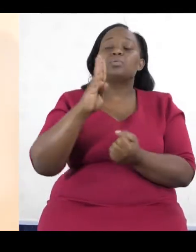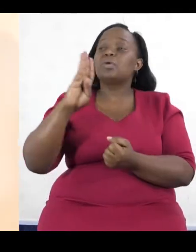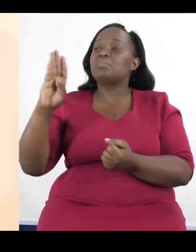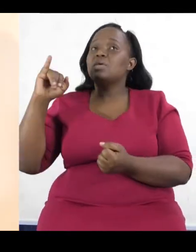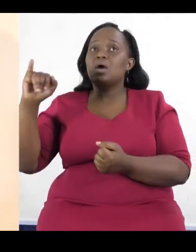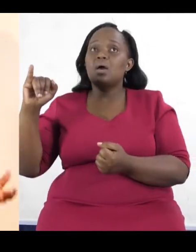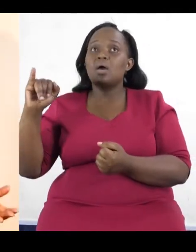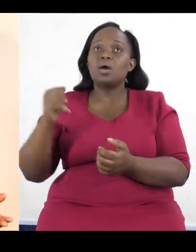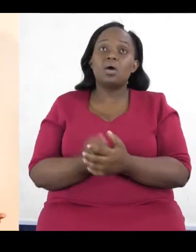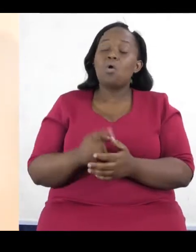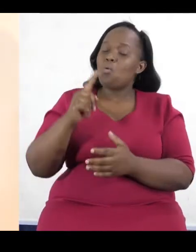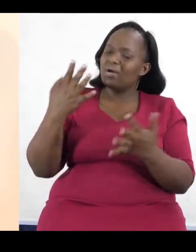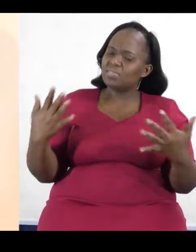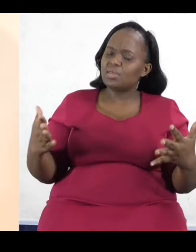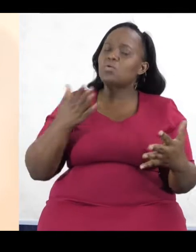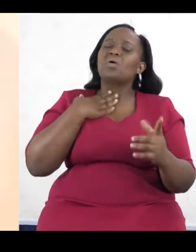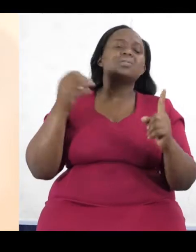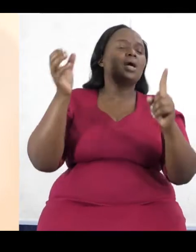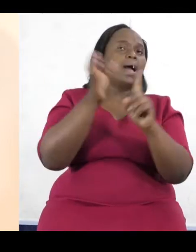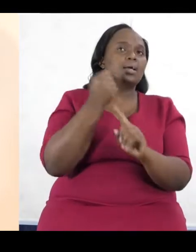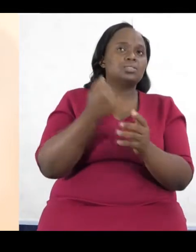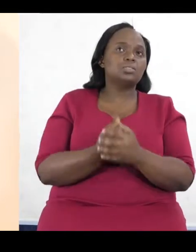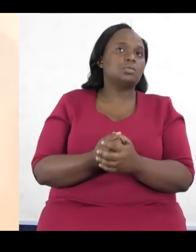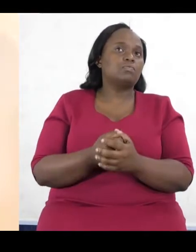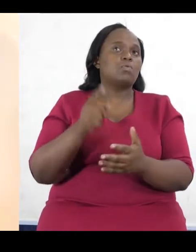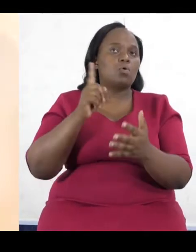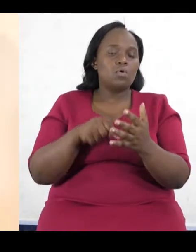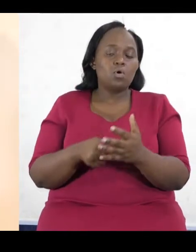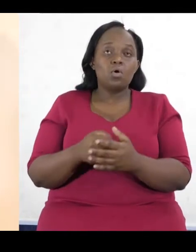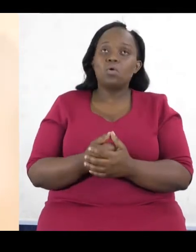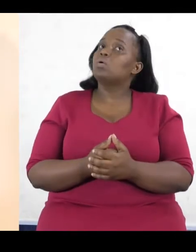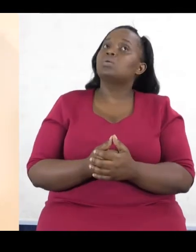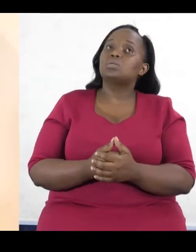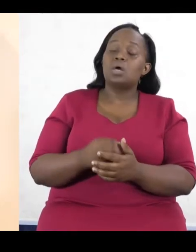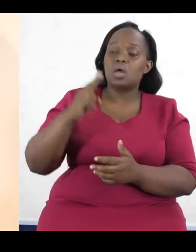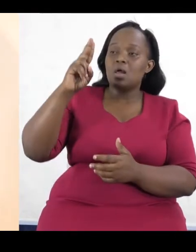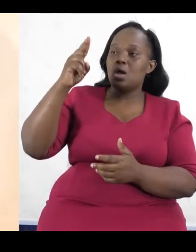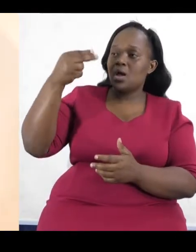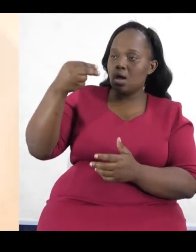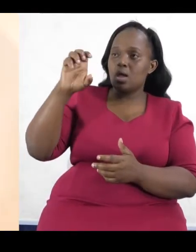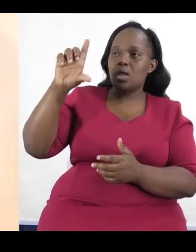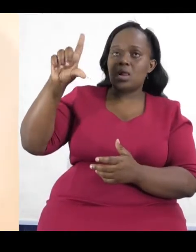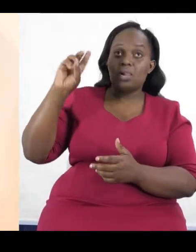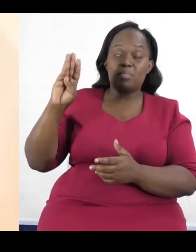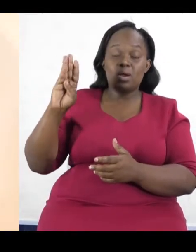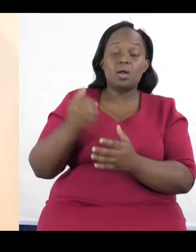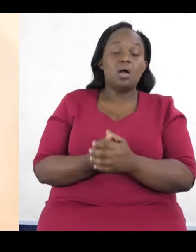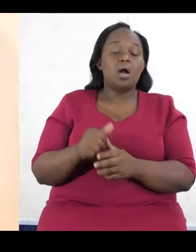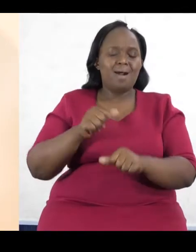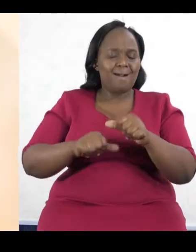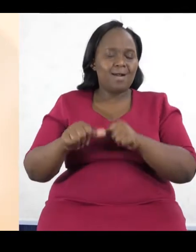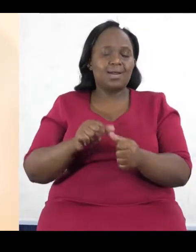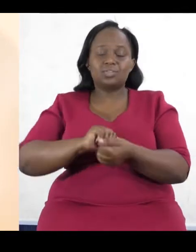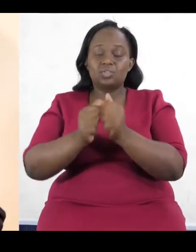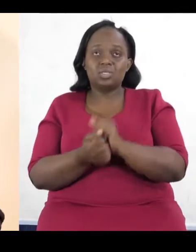the Help Act amendment. But now we come in Parliament and we are actually rejecting what it initially